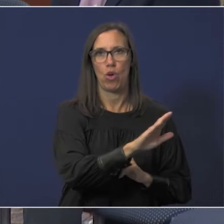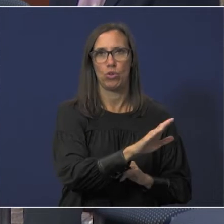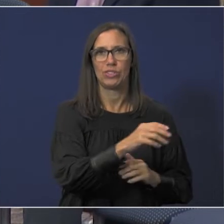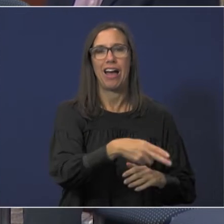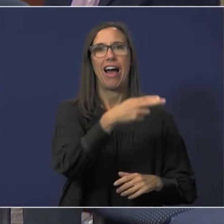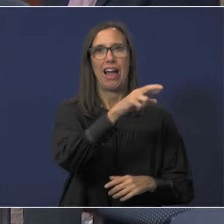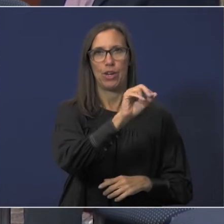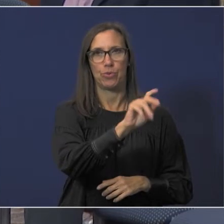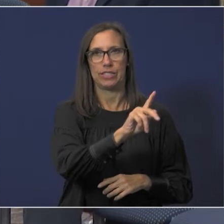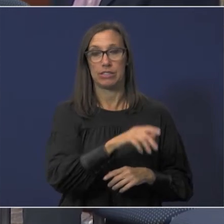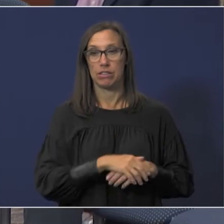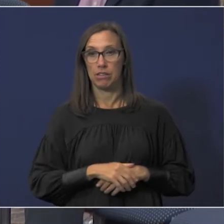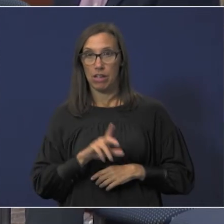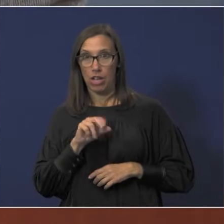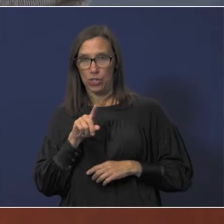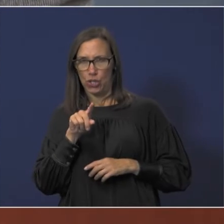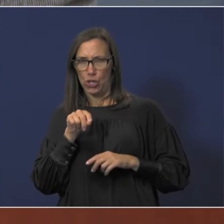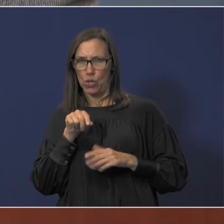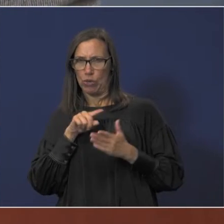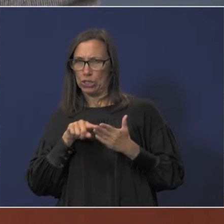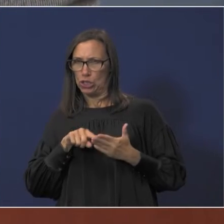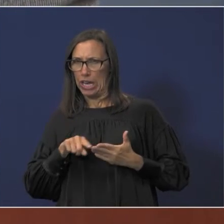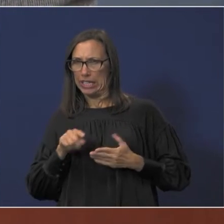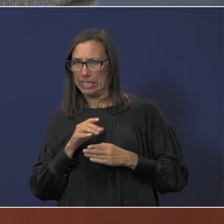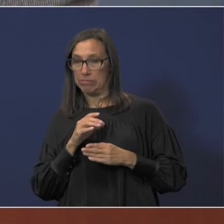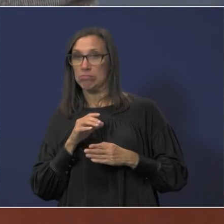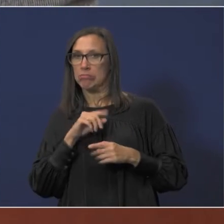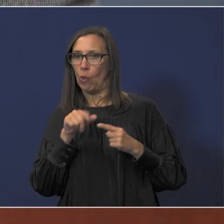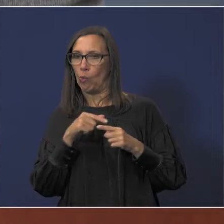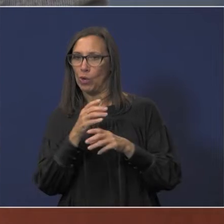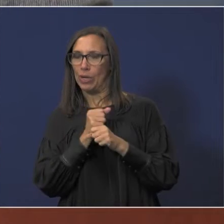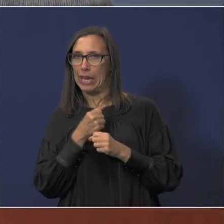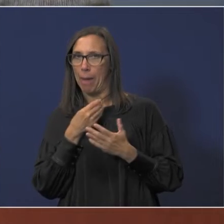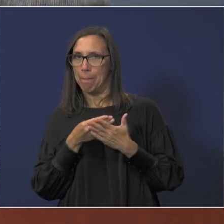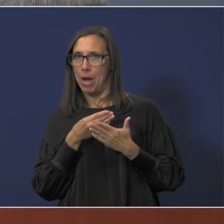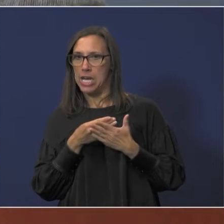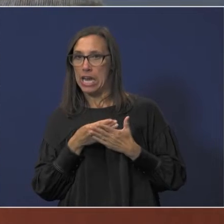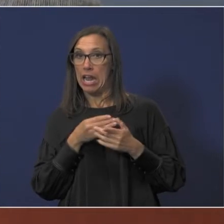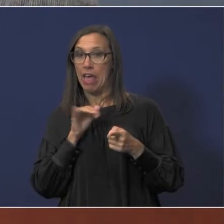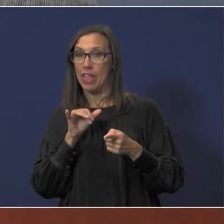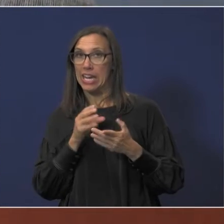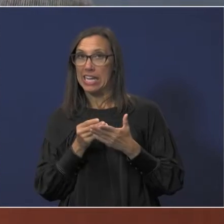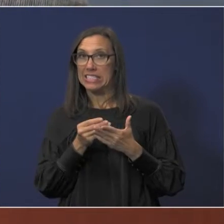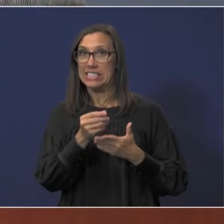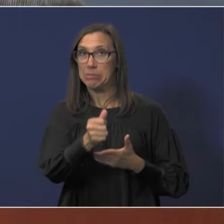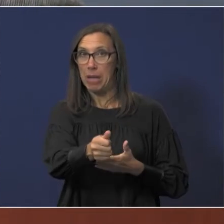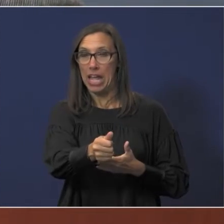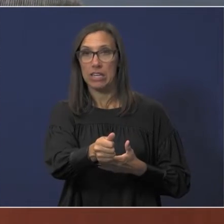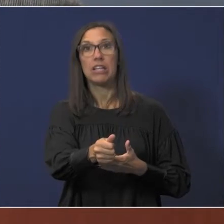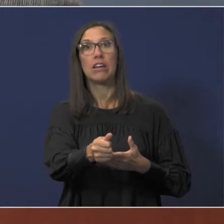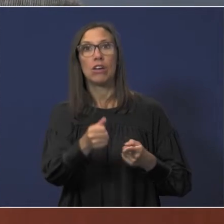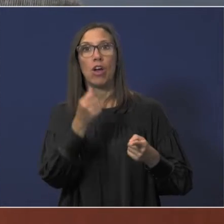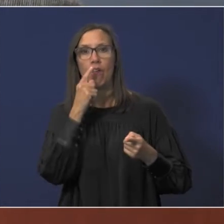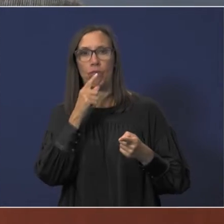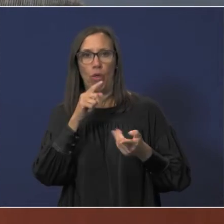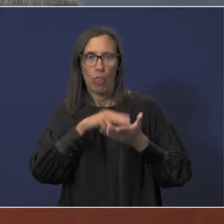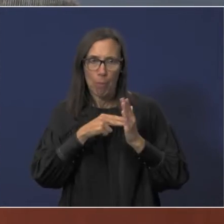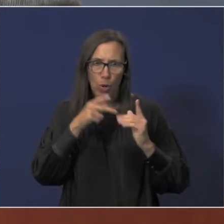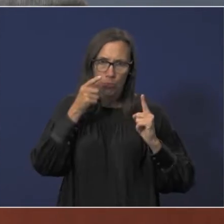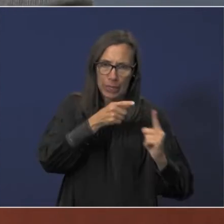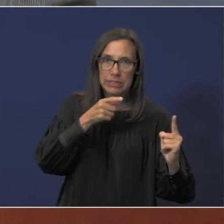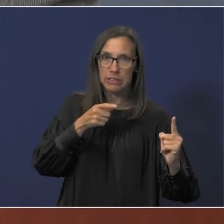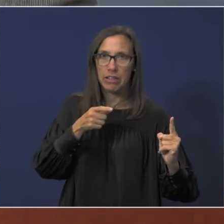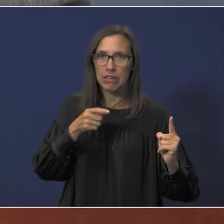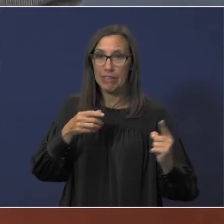do you check to make certain that when we receive money that it's being spent for the purpose for